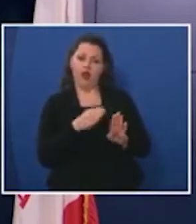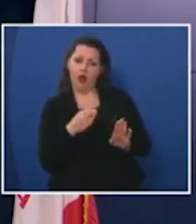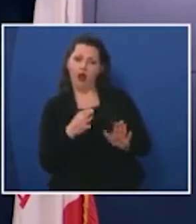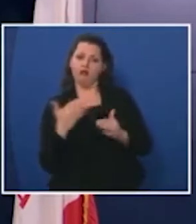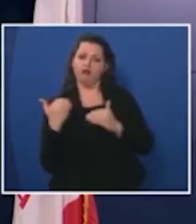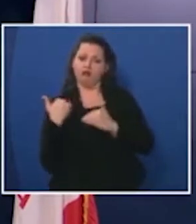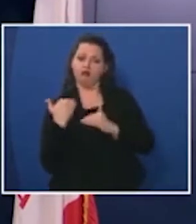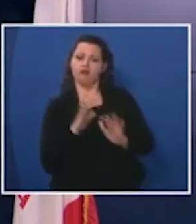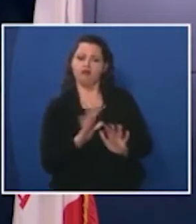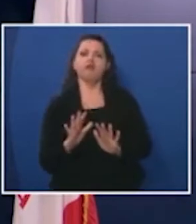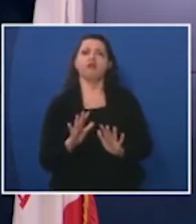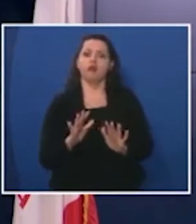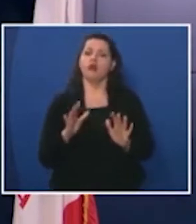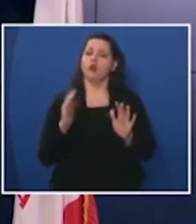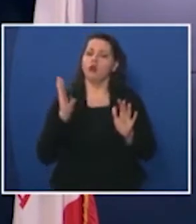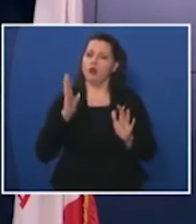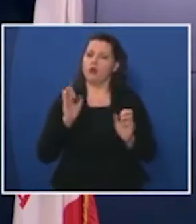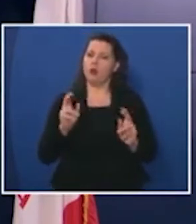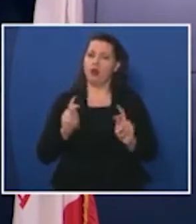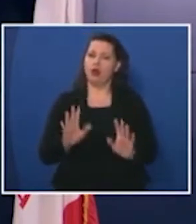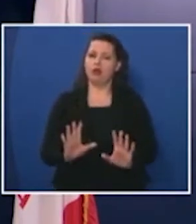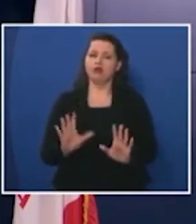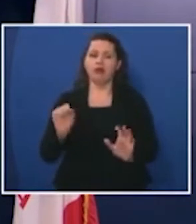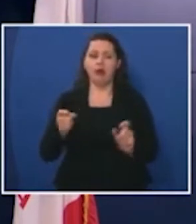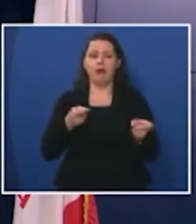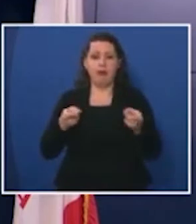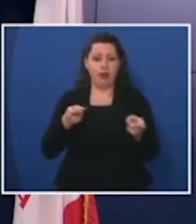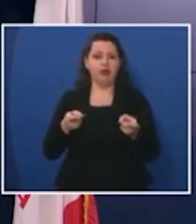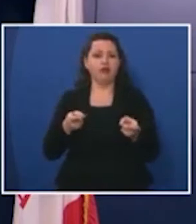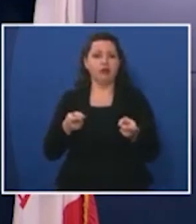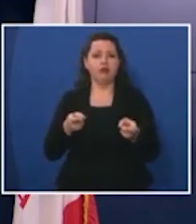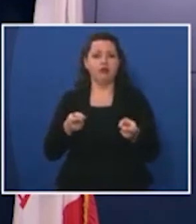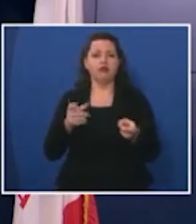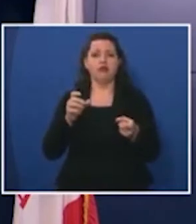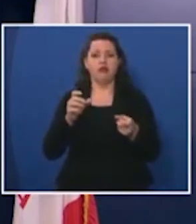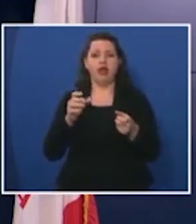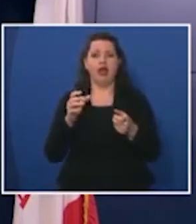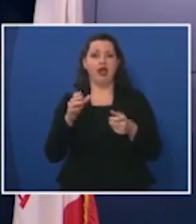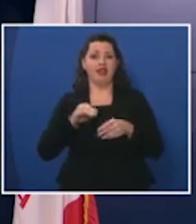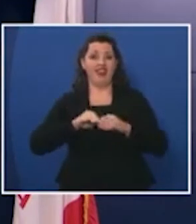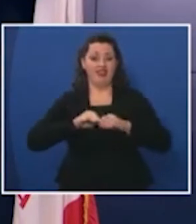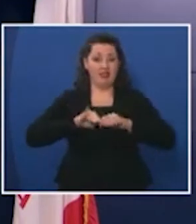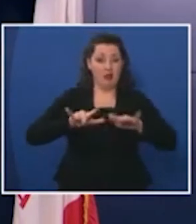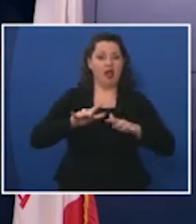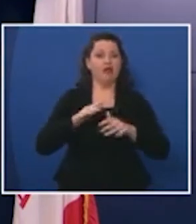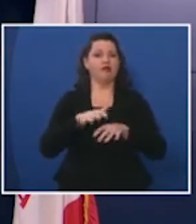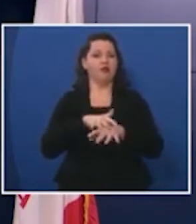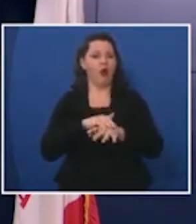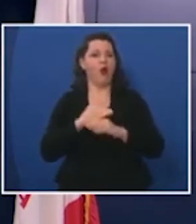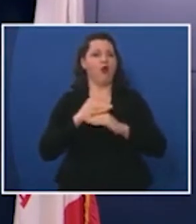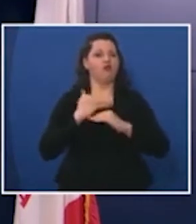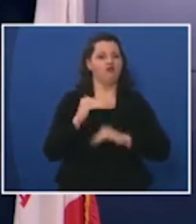okay and we'll be able to manage and and contain virus spread moving forward